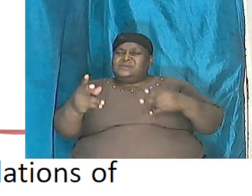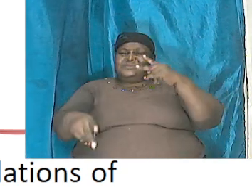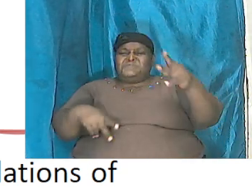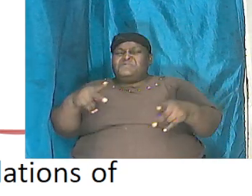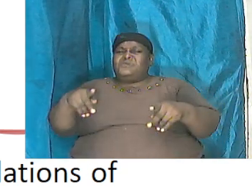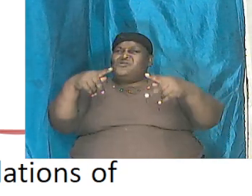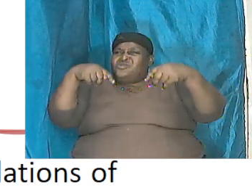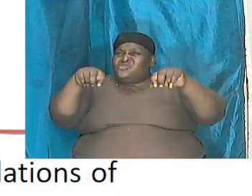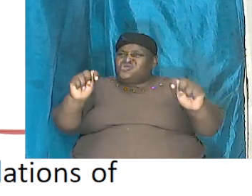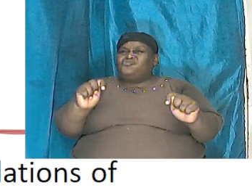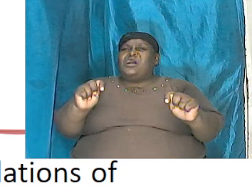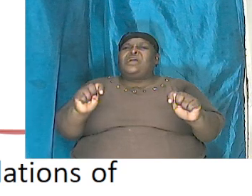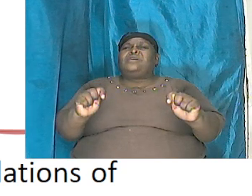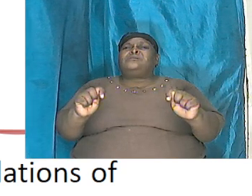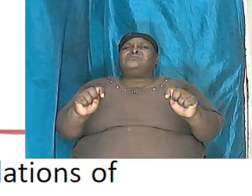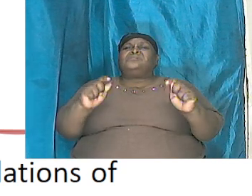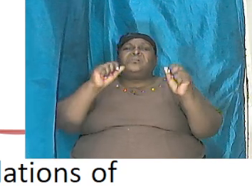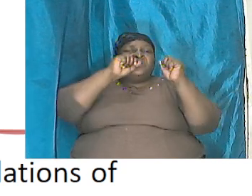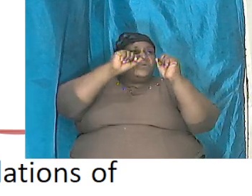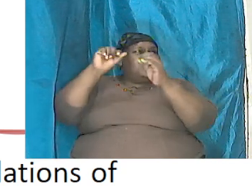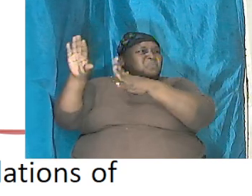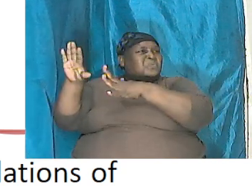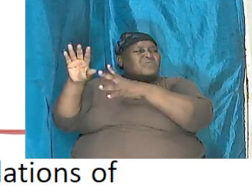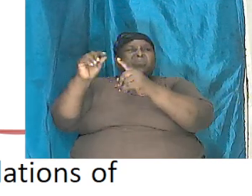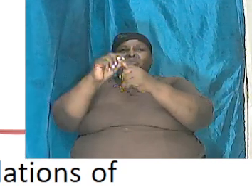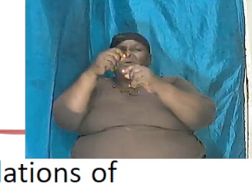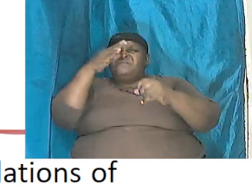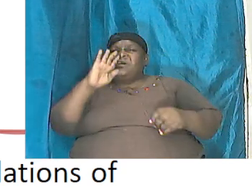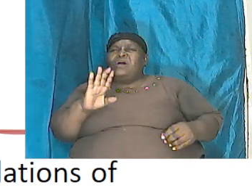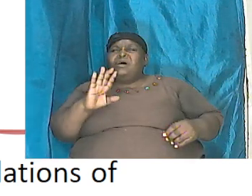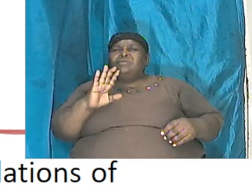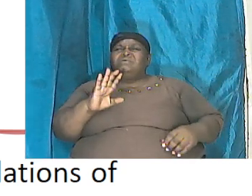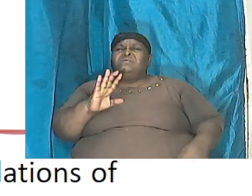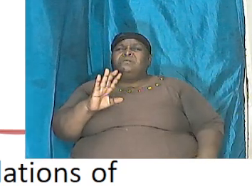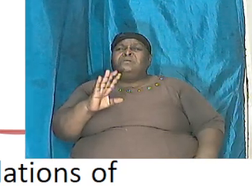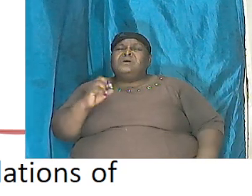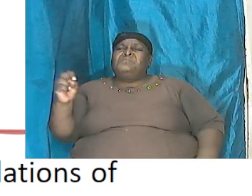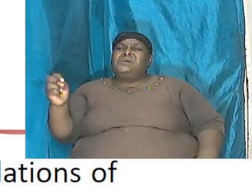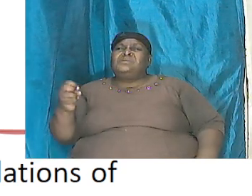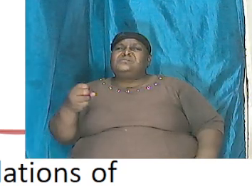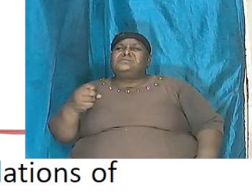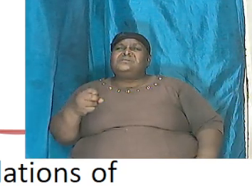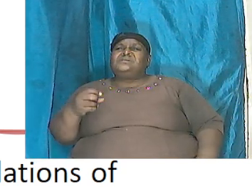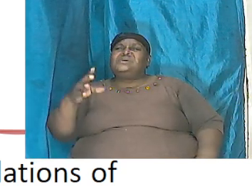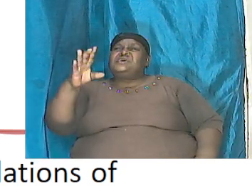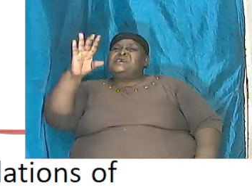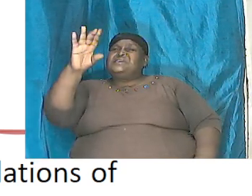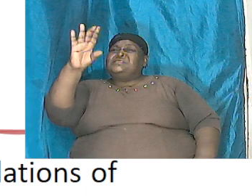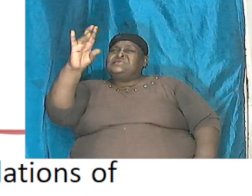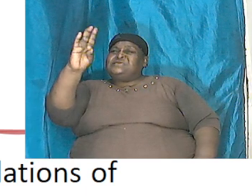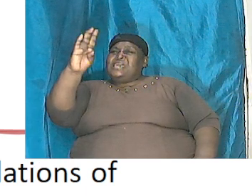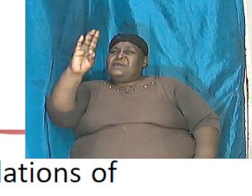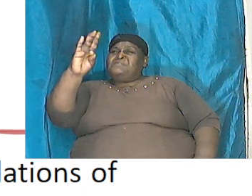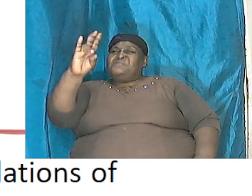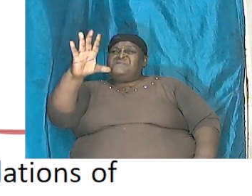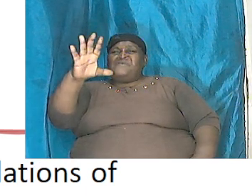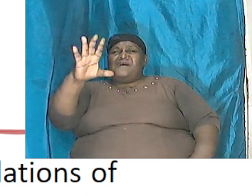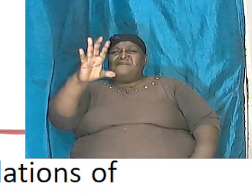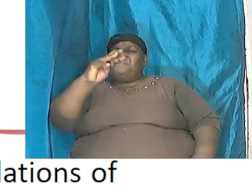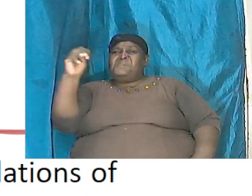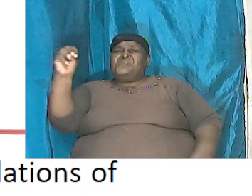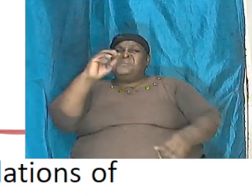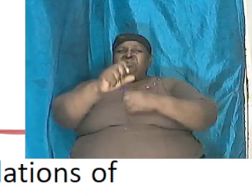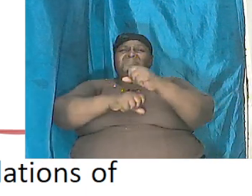trying to dismantle the word of God by submitting that 75 million years ago